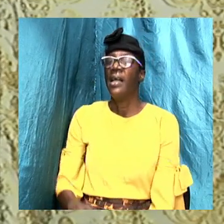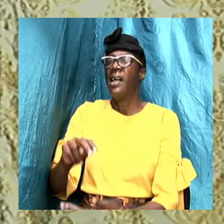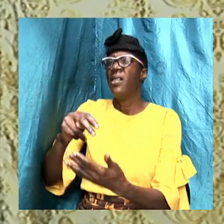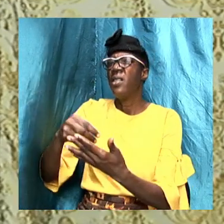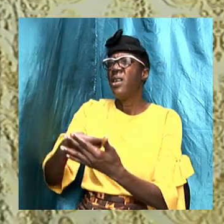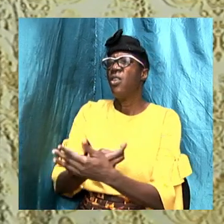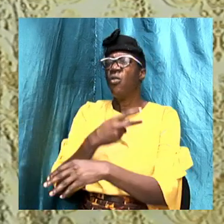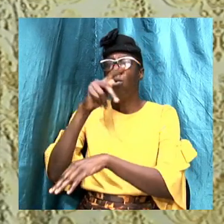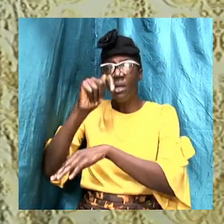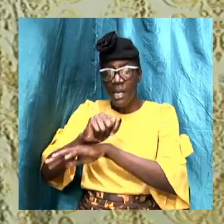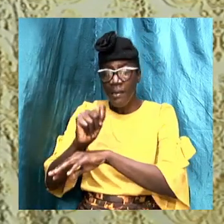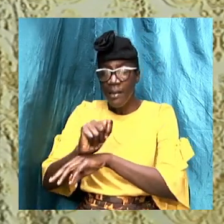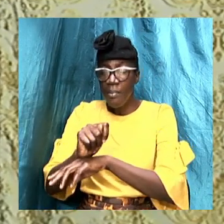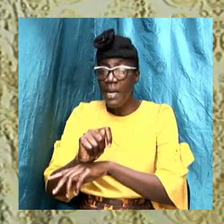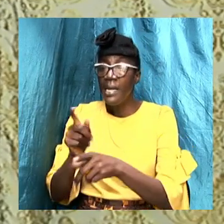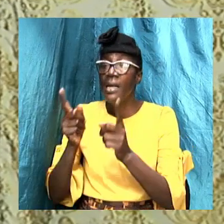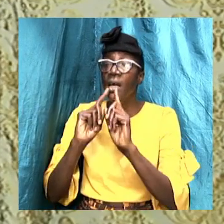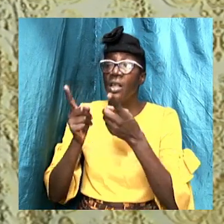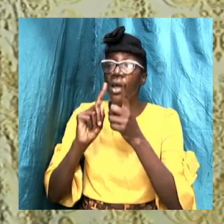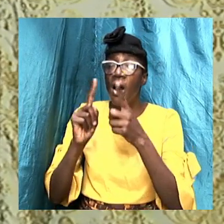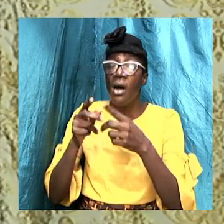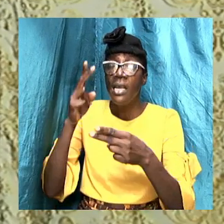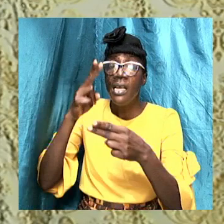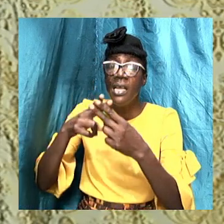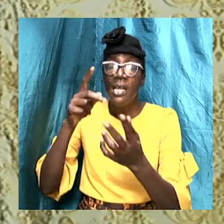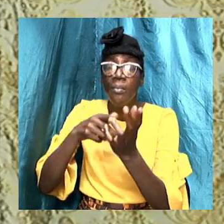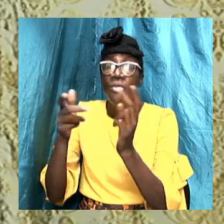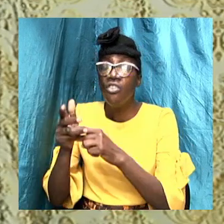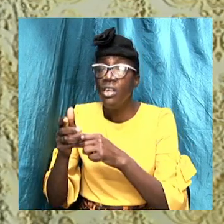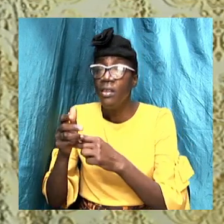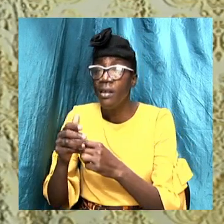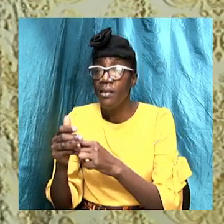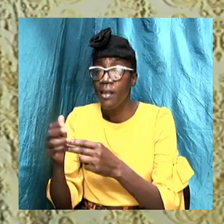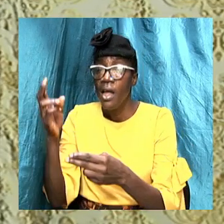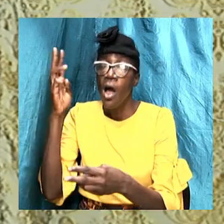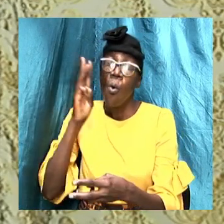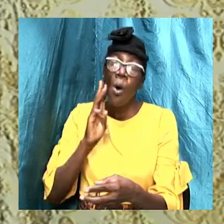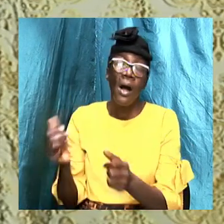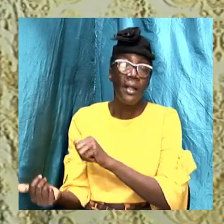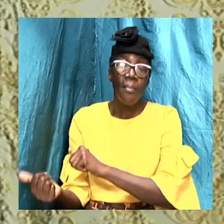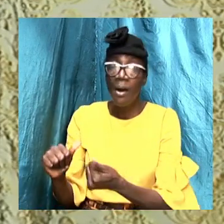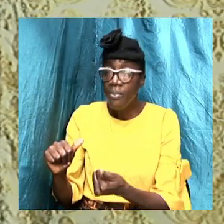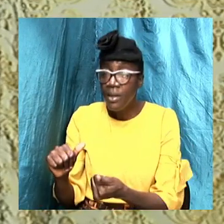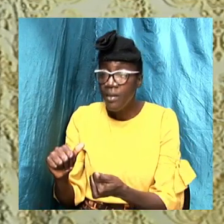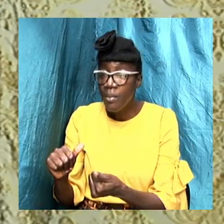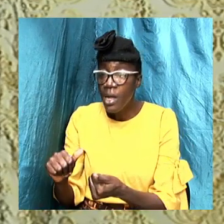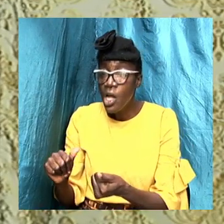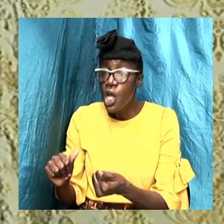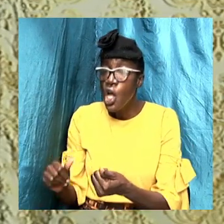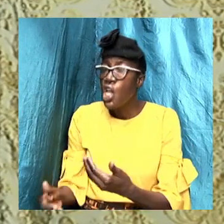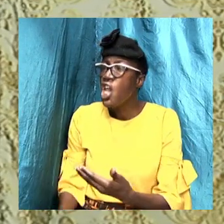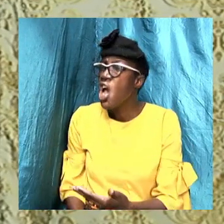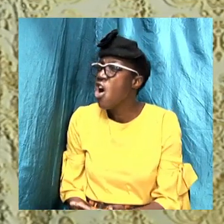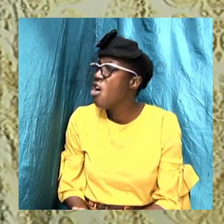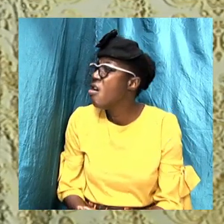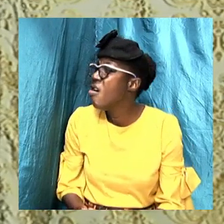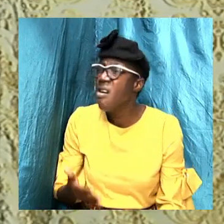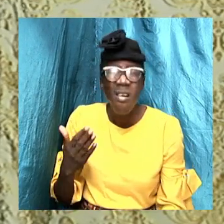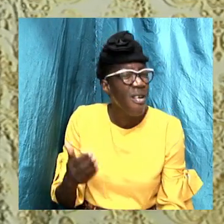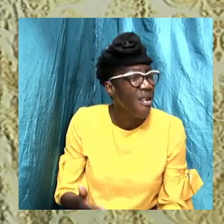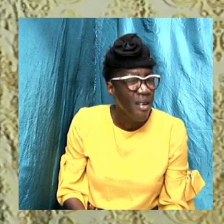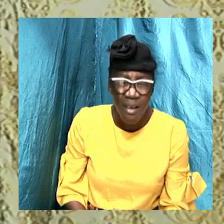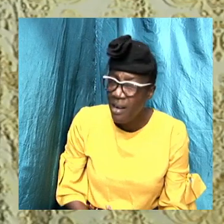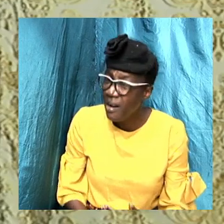name of Jesus Christ at water baptism in other words the early church baptismal